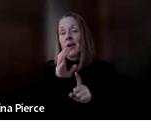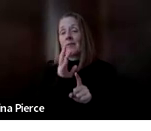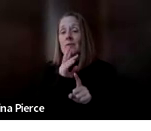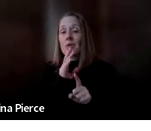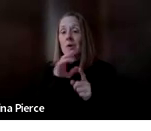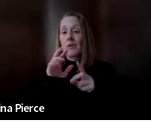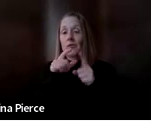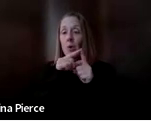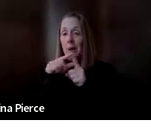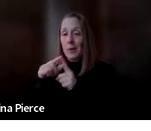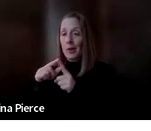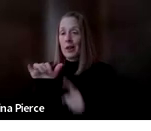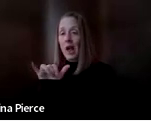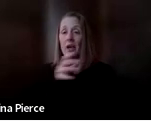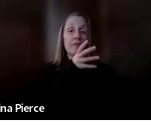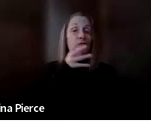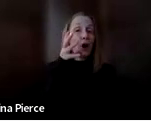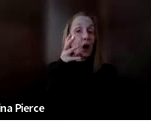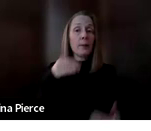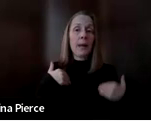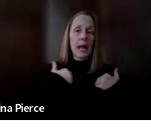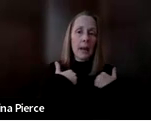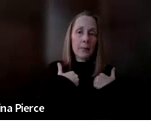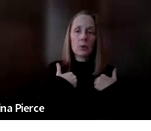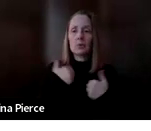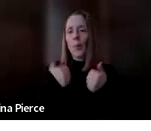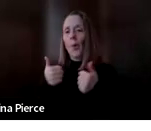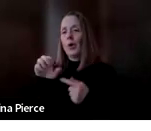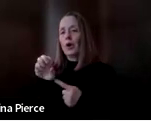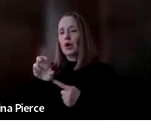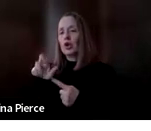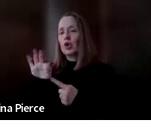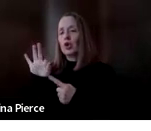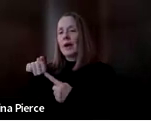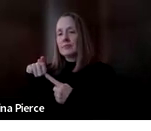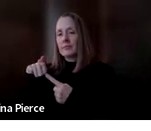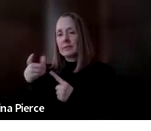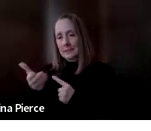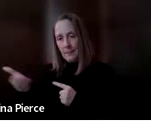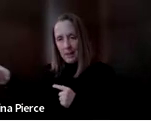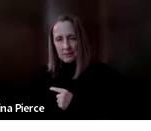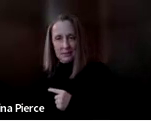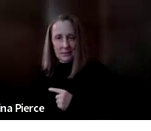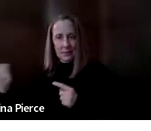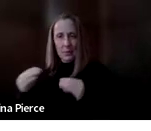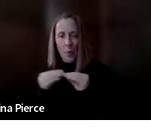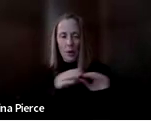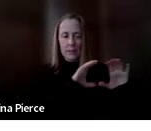animals or craft supplies or different kind of categorical language.